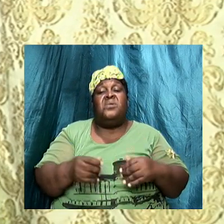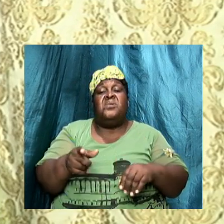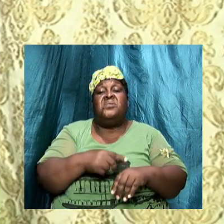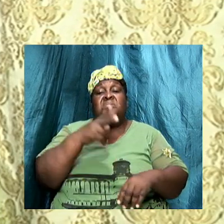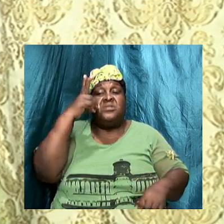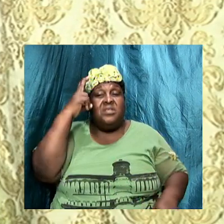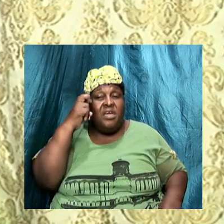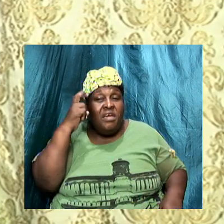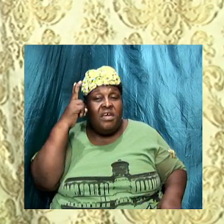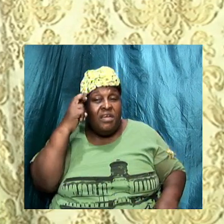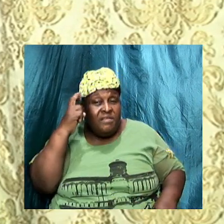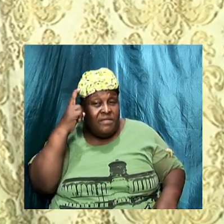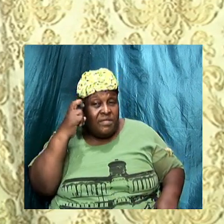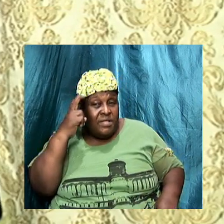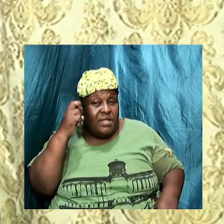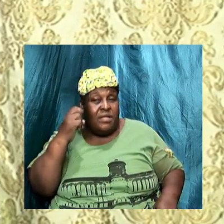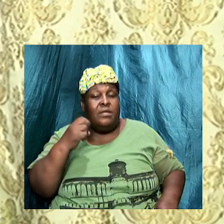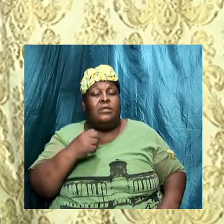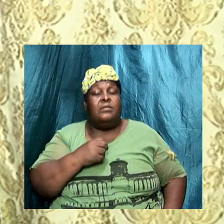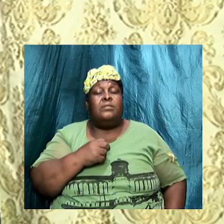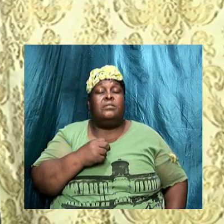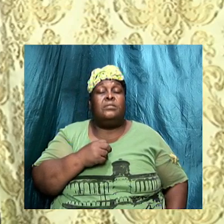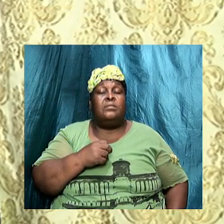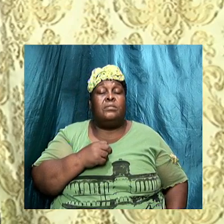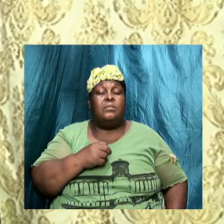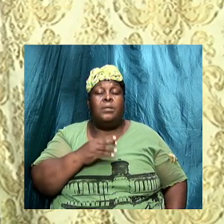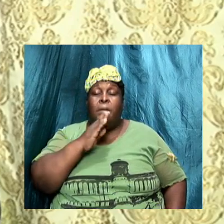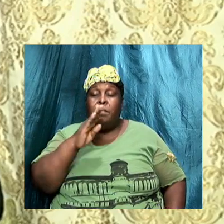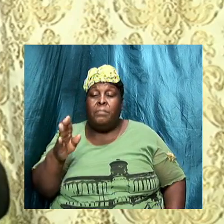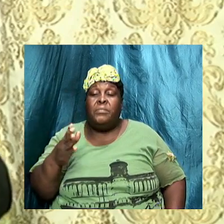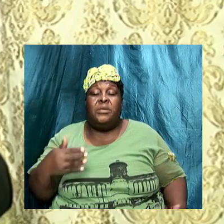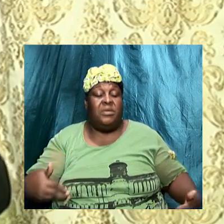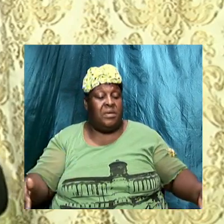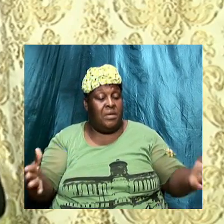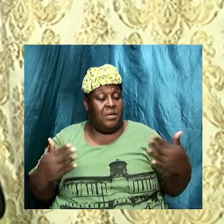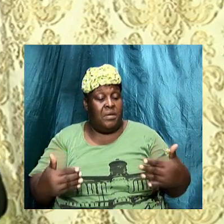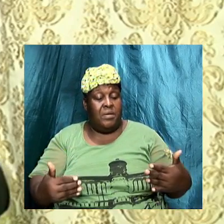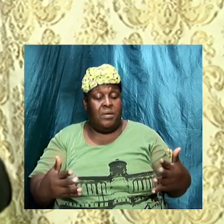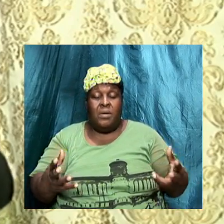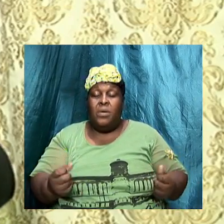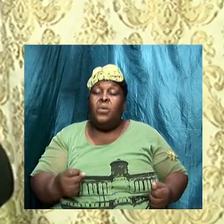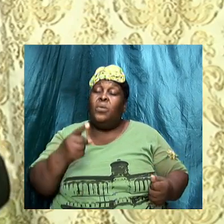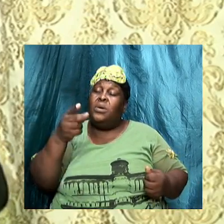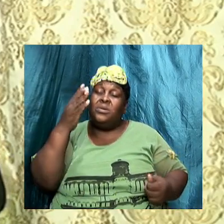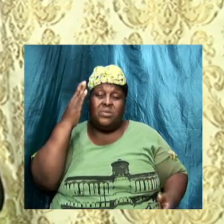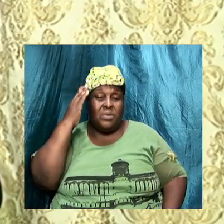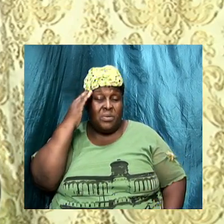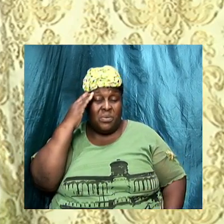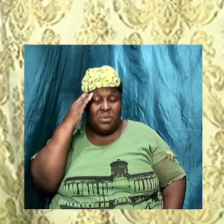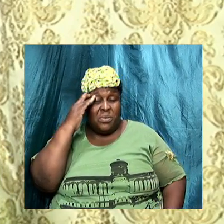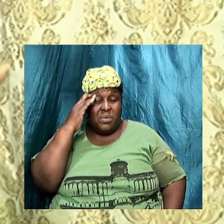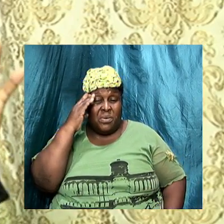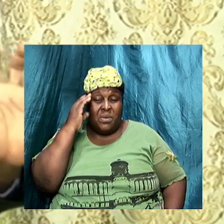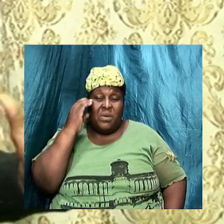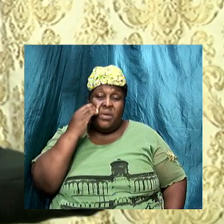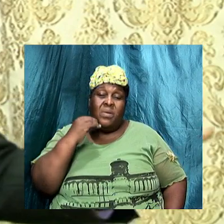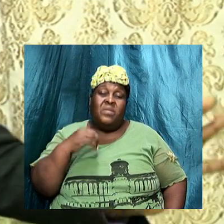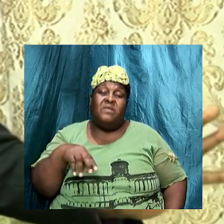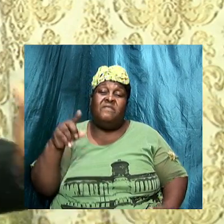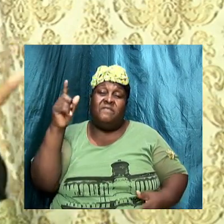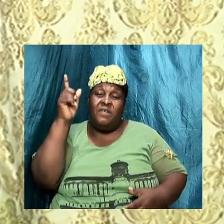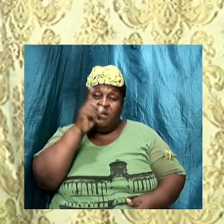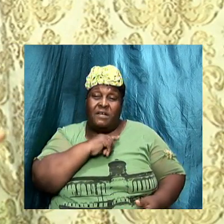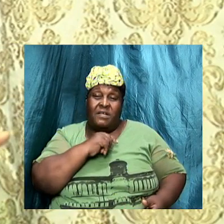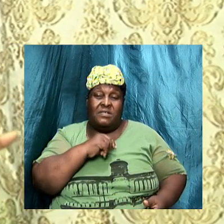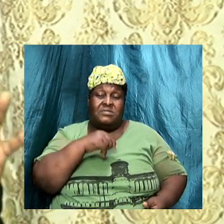will be on the Antichrist will be on the scene I want you to know that the Antichrist will have a lot of false